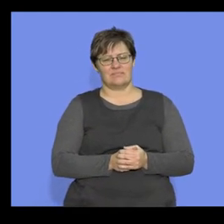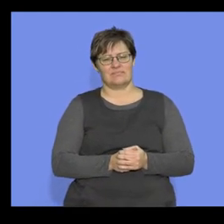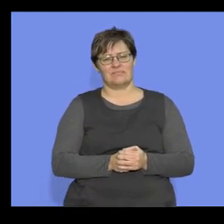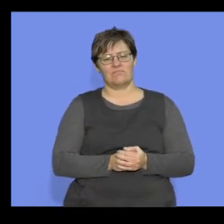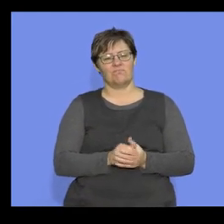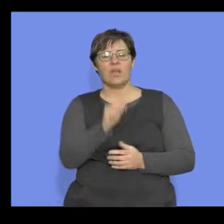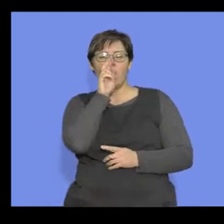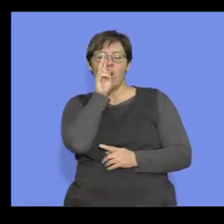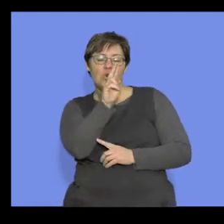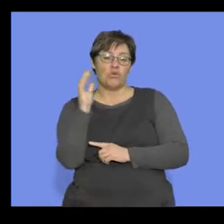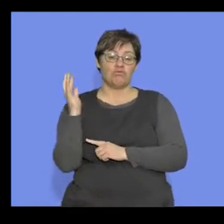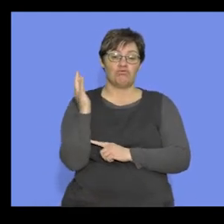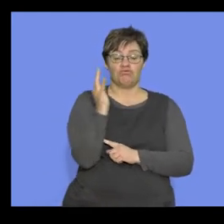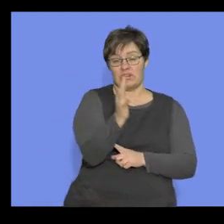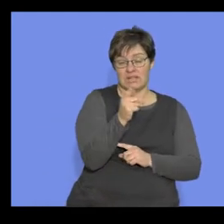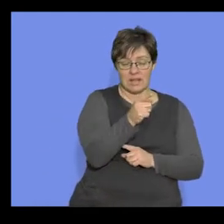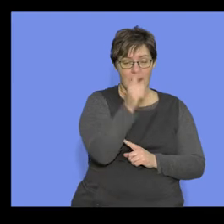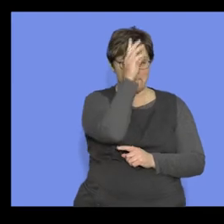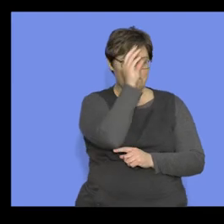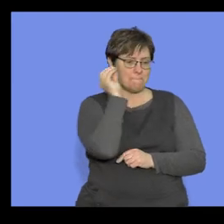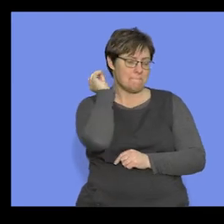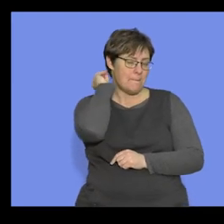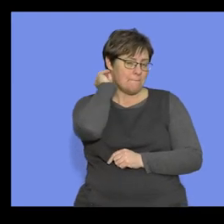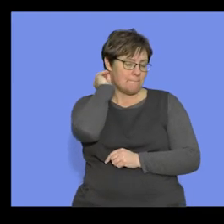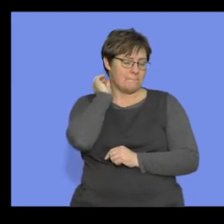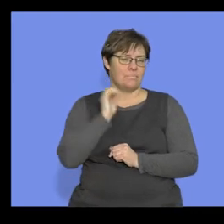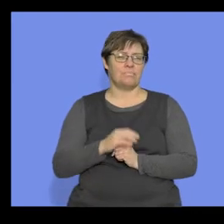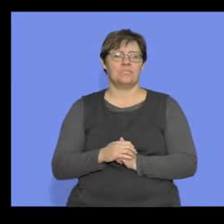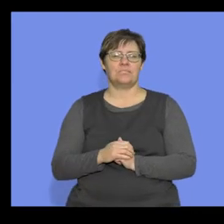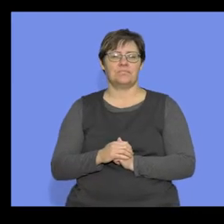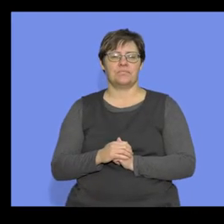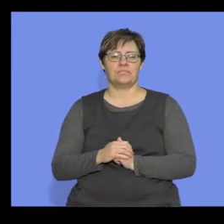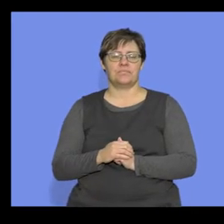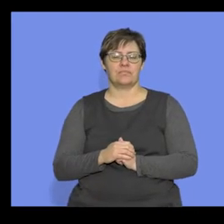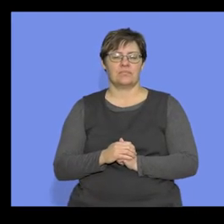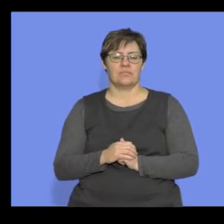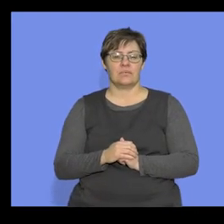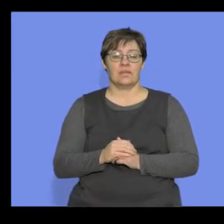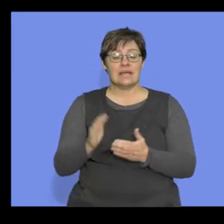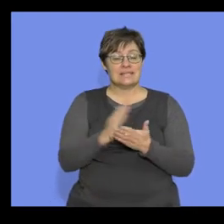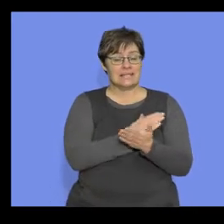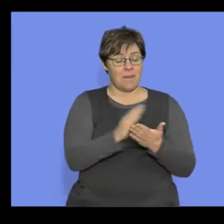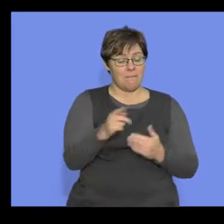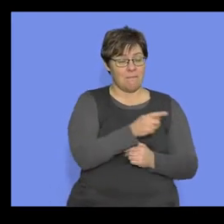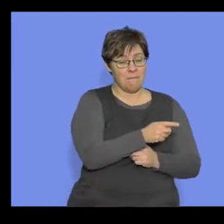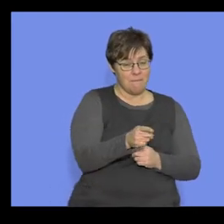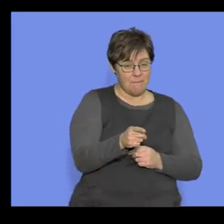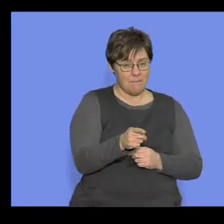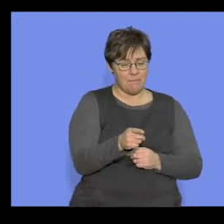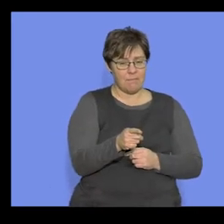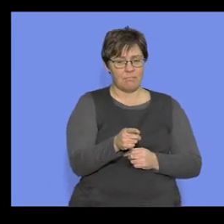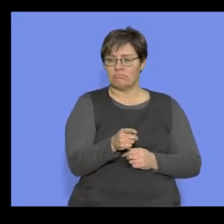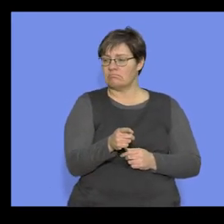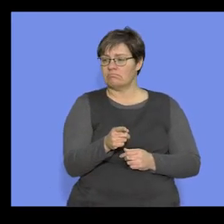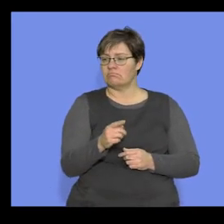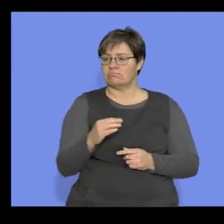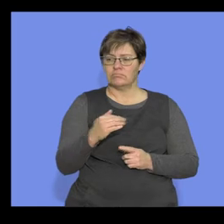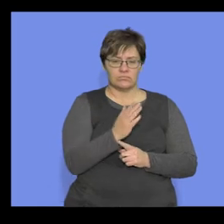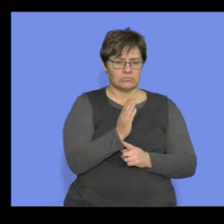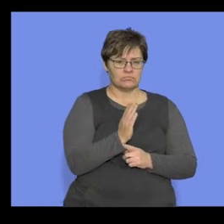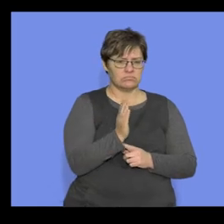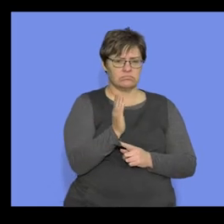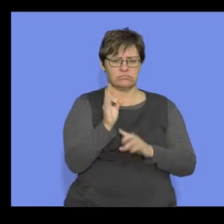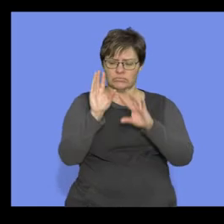Now, when we look at this tree, you're going to notice what happens is that some parts of the tree is just going to stop.